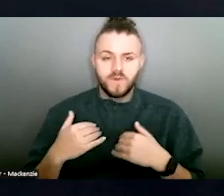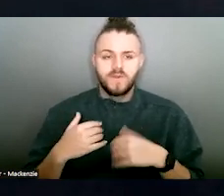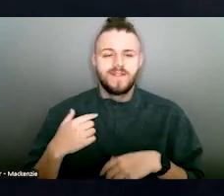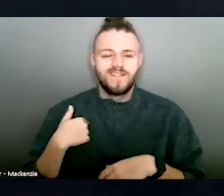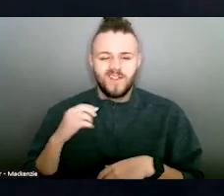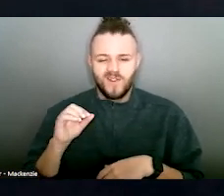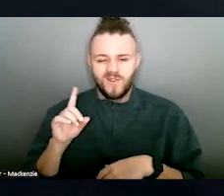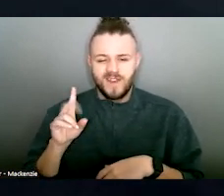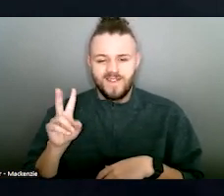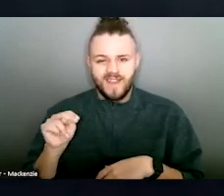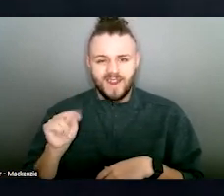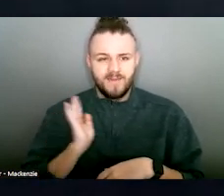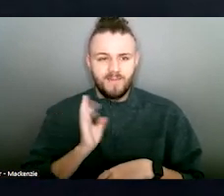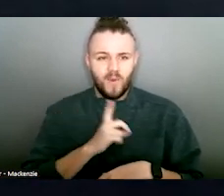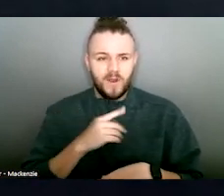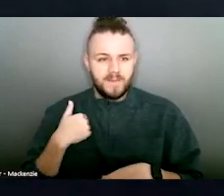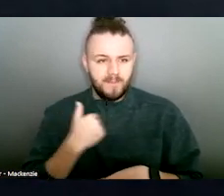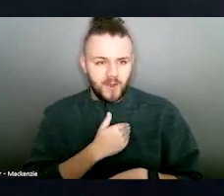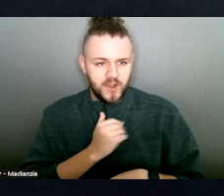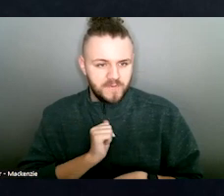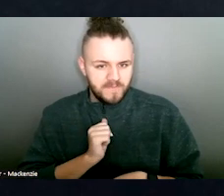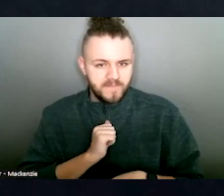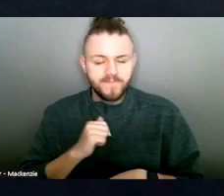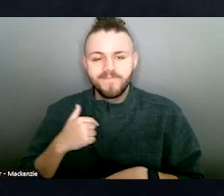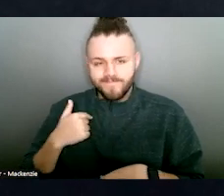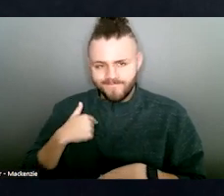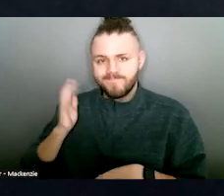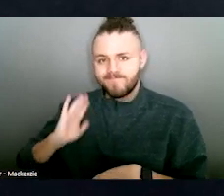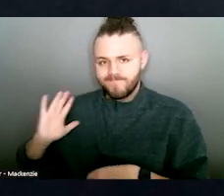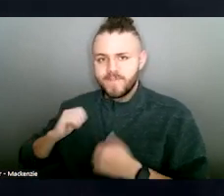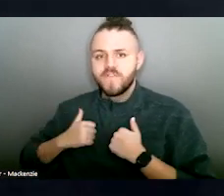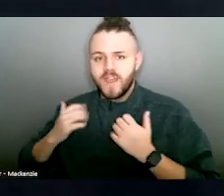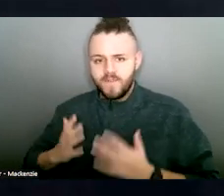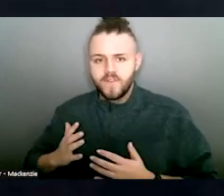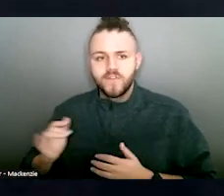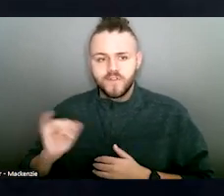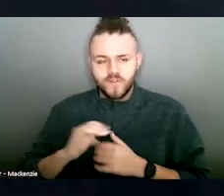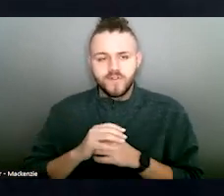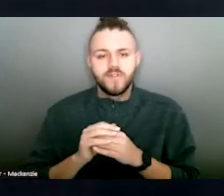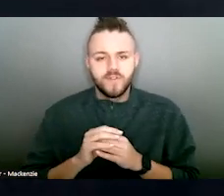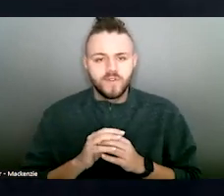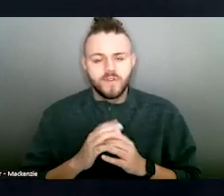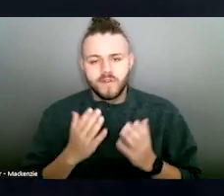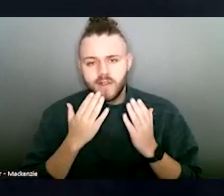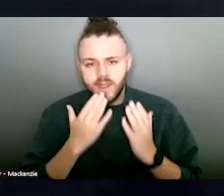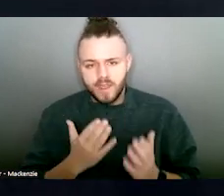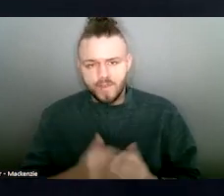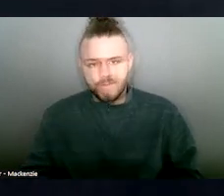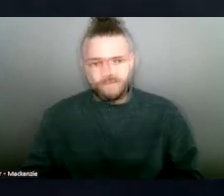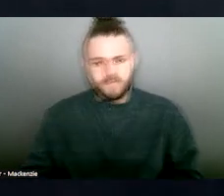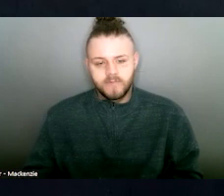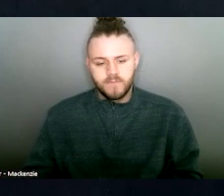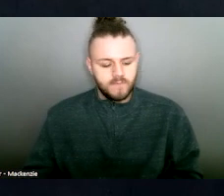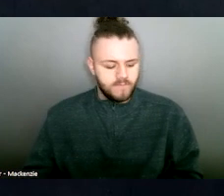OBB and board member, as a childhood survivor. I thank you Thank you,